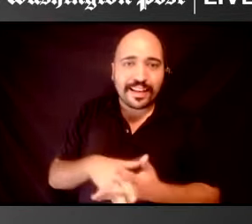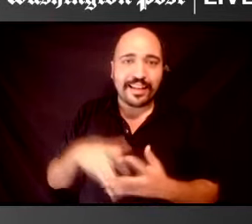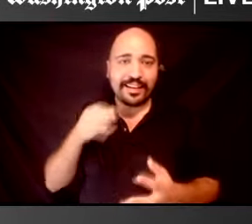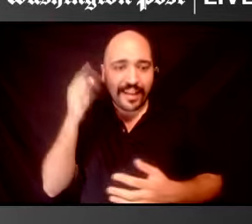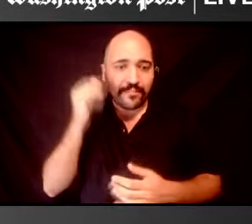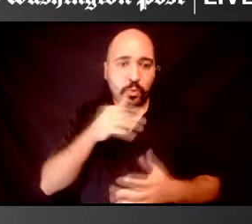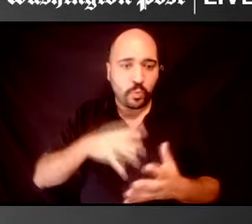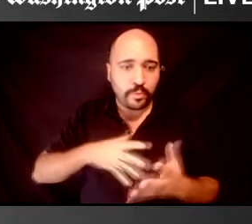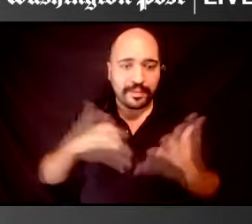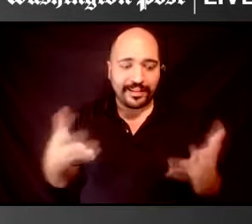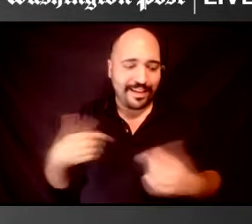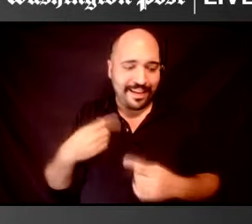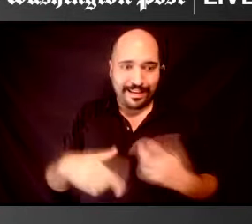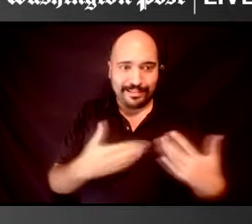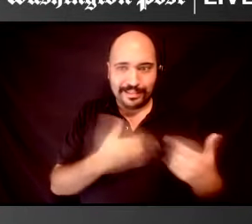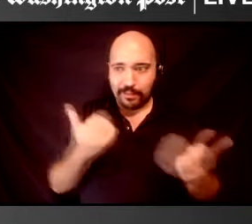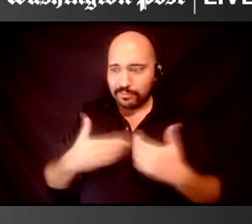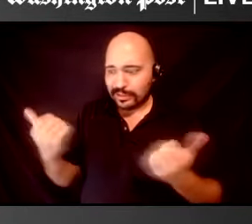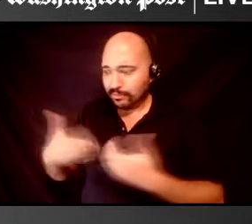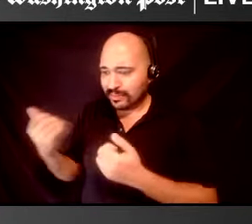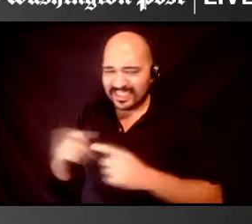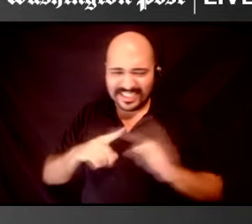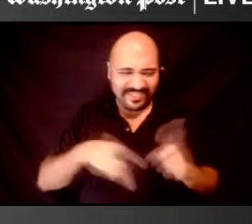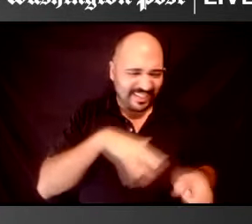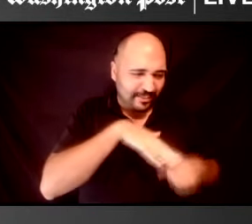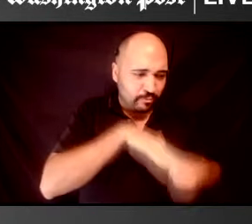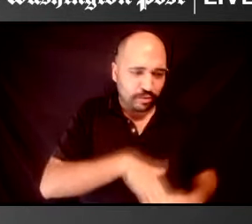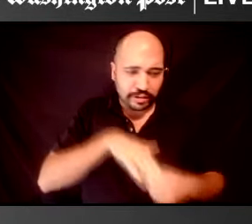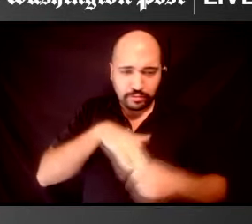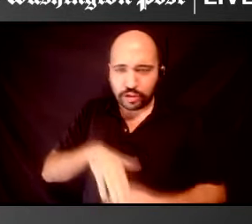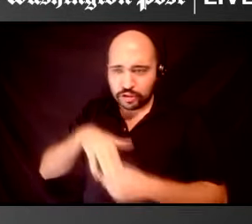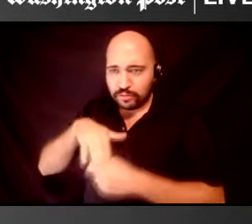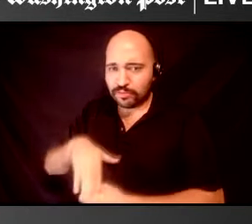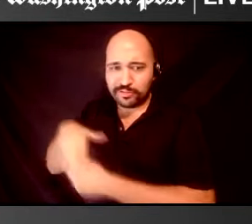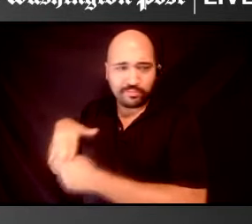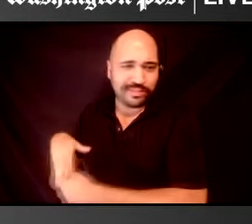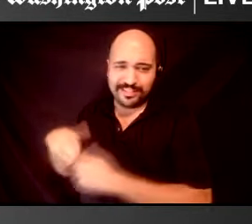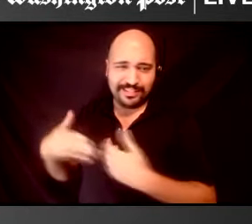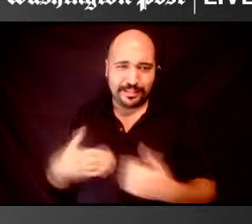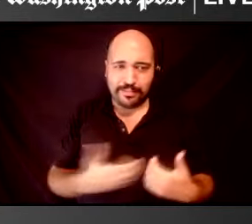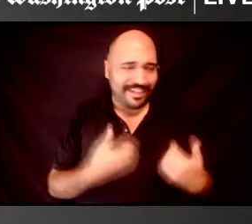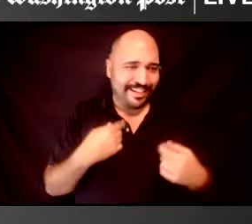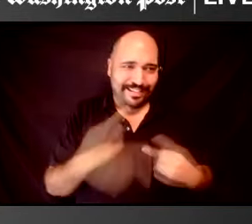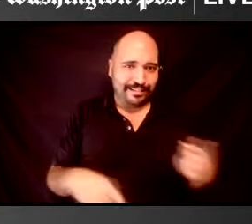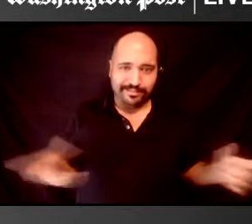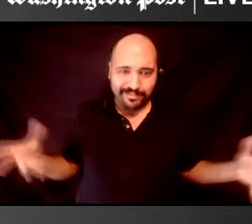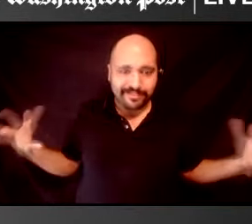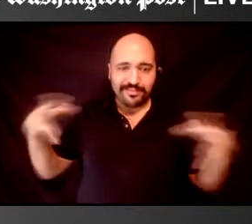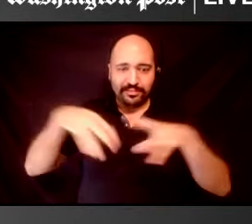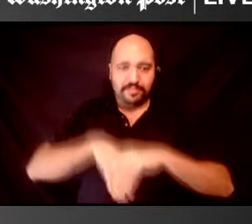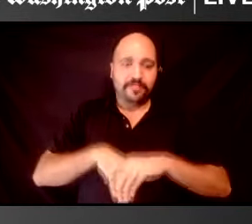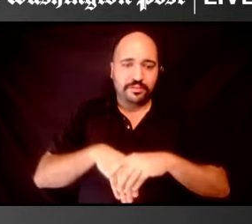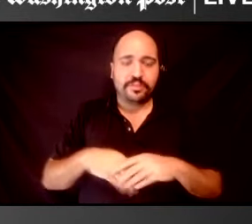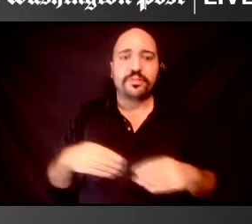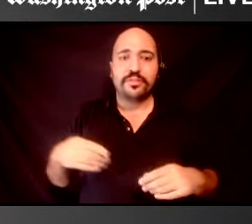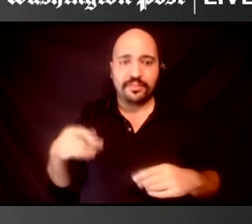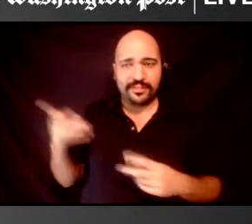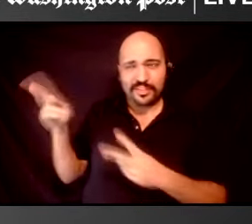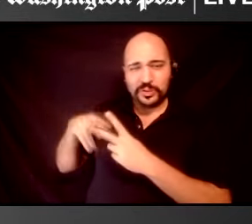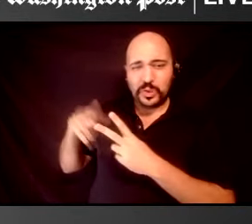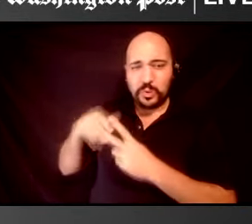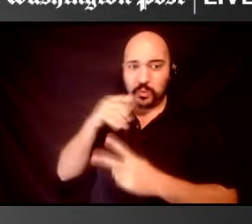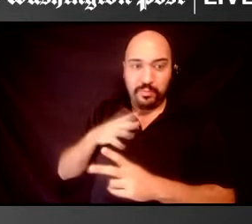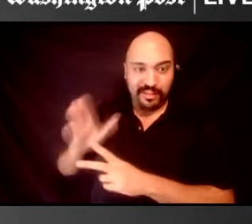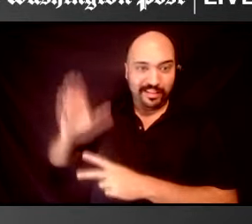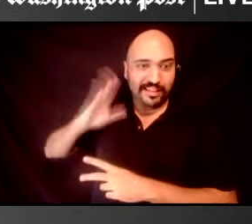I can't separate out all those kinds of oppression. And, you know, Rima and Andrea touched on this some before we started talking,